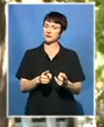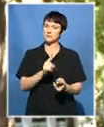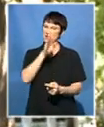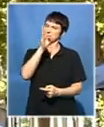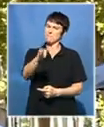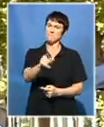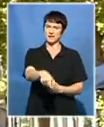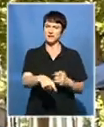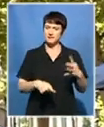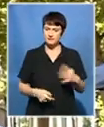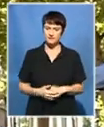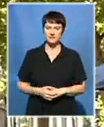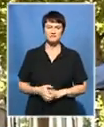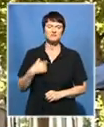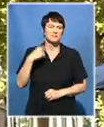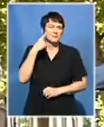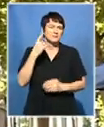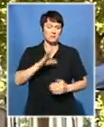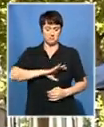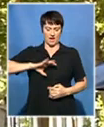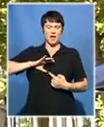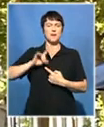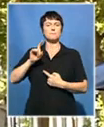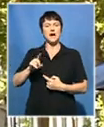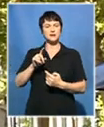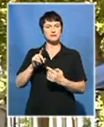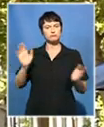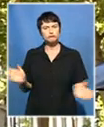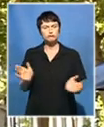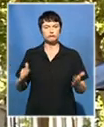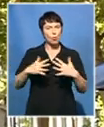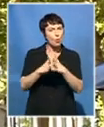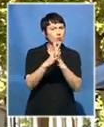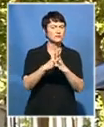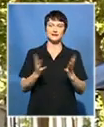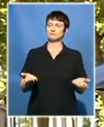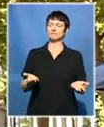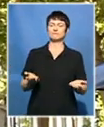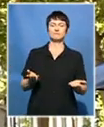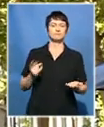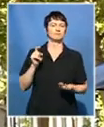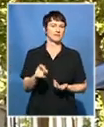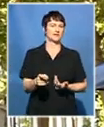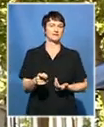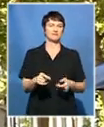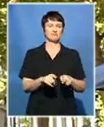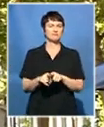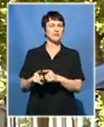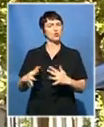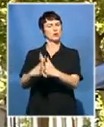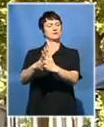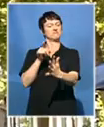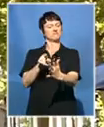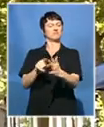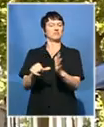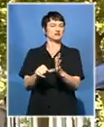people straight forward. I think a mayor that will just kind of bring people together, unity and, you know, just, like I said, unity,